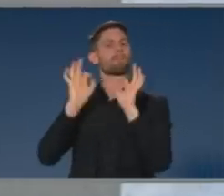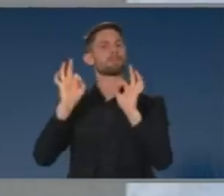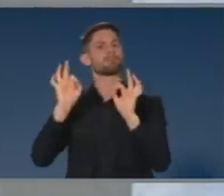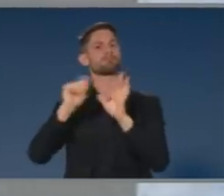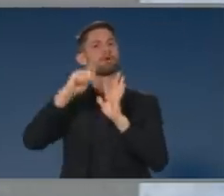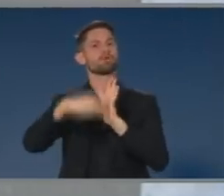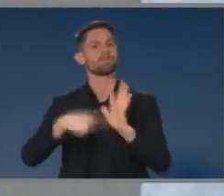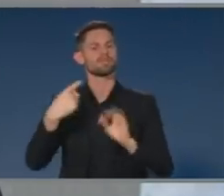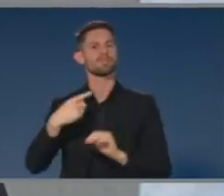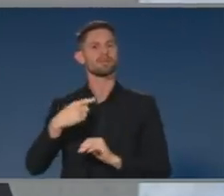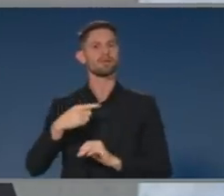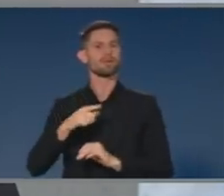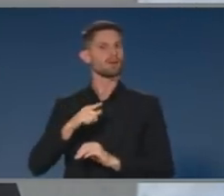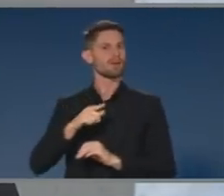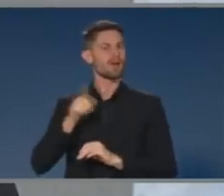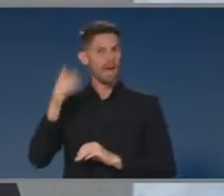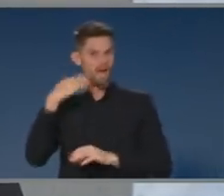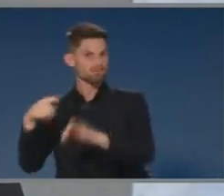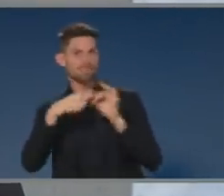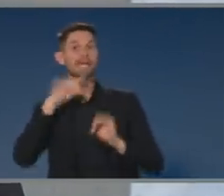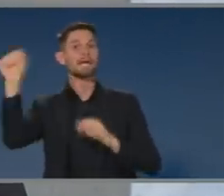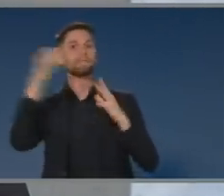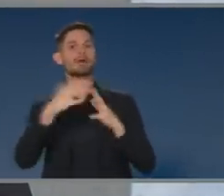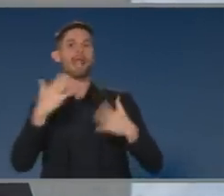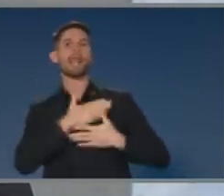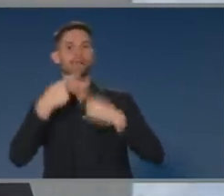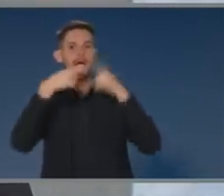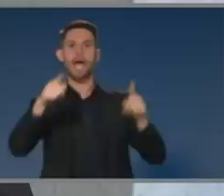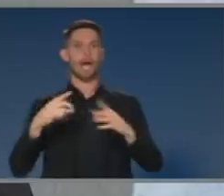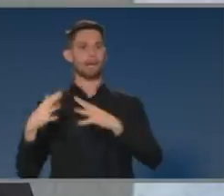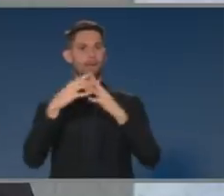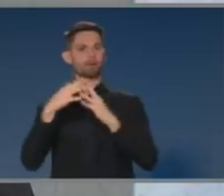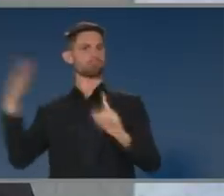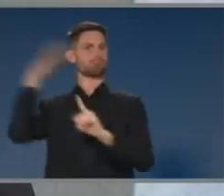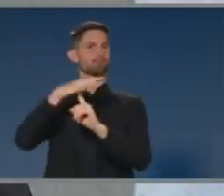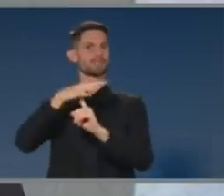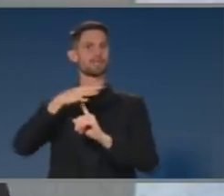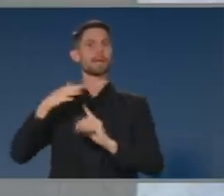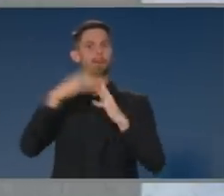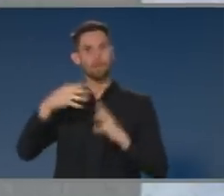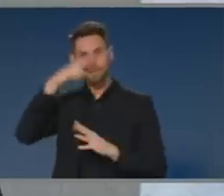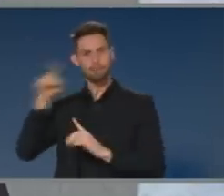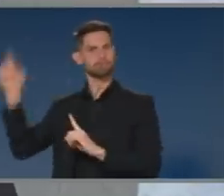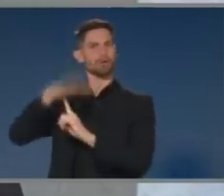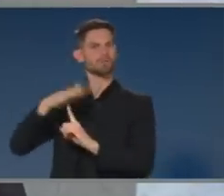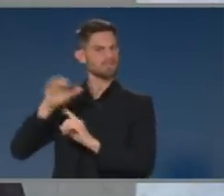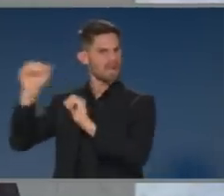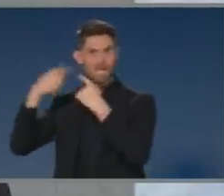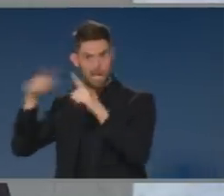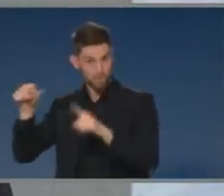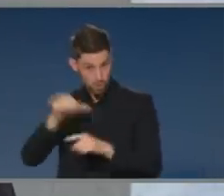slogan, is that something that Australia should perhaps adopt and prioritise Australian jobs? Australia will always